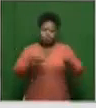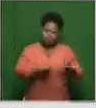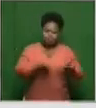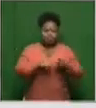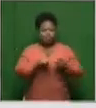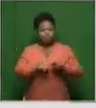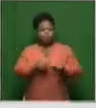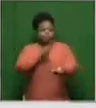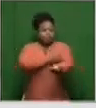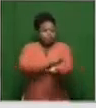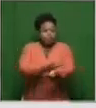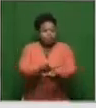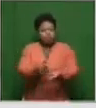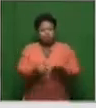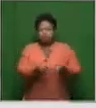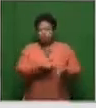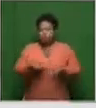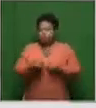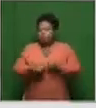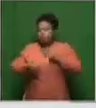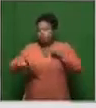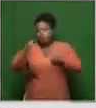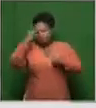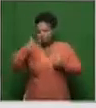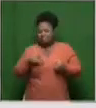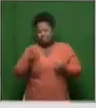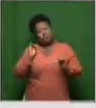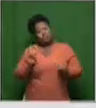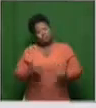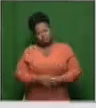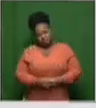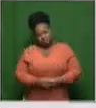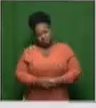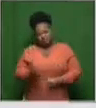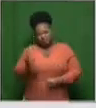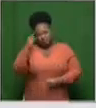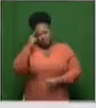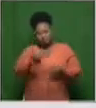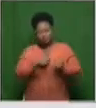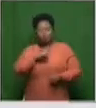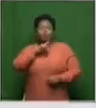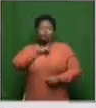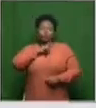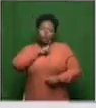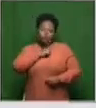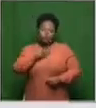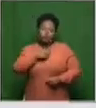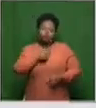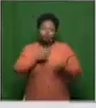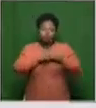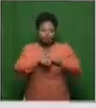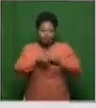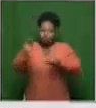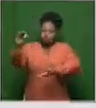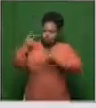being occupied, long COVID, this is a very nasty virus. So when you think about why we are trying to rush through